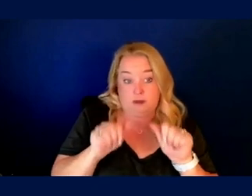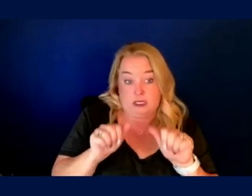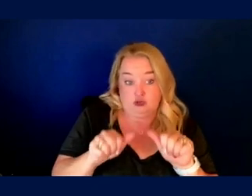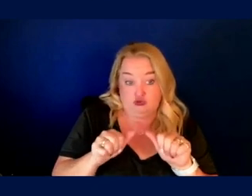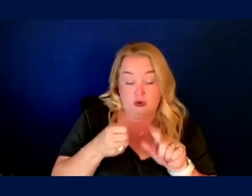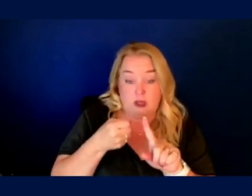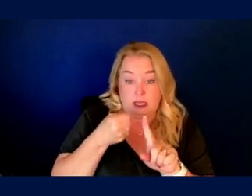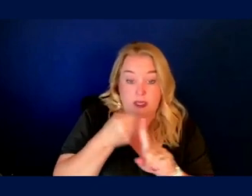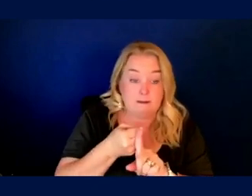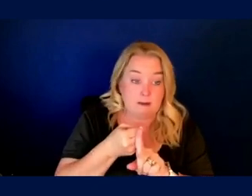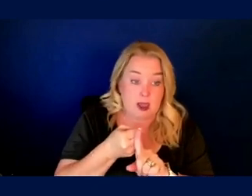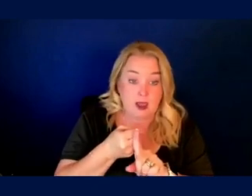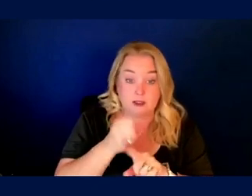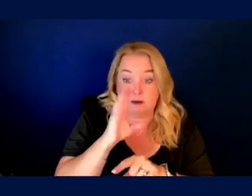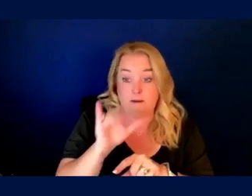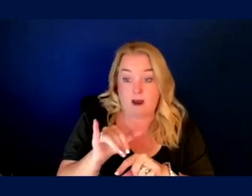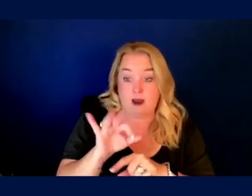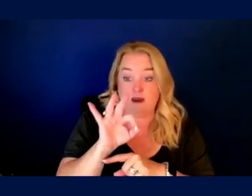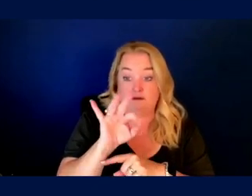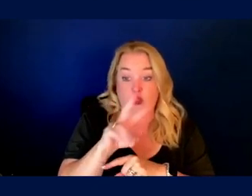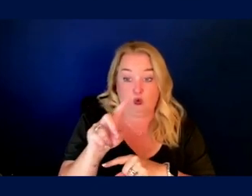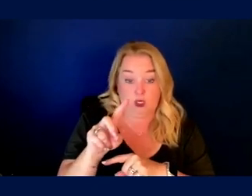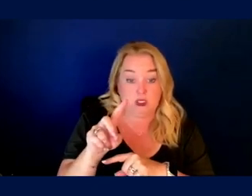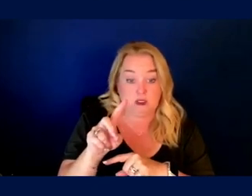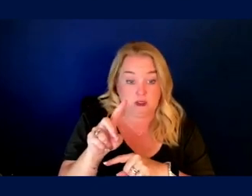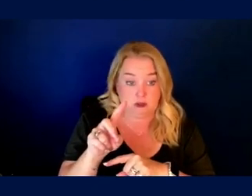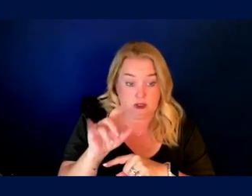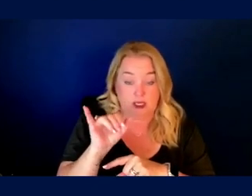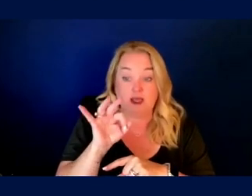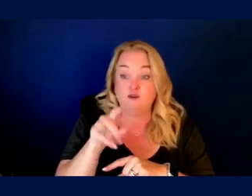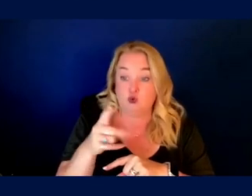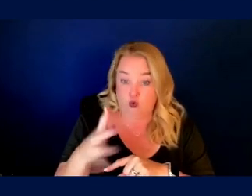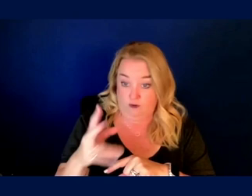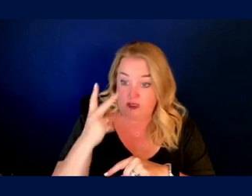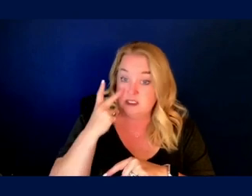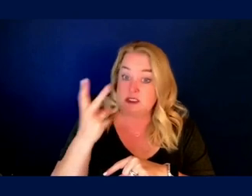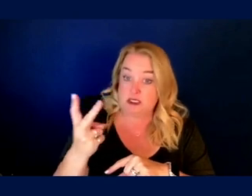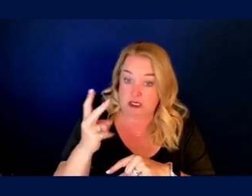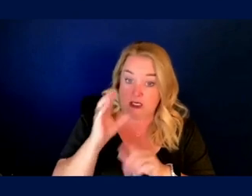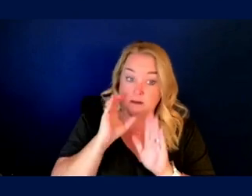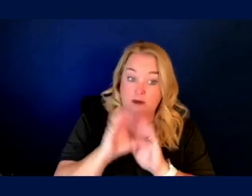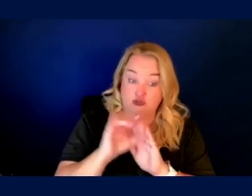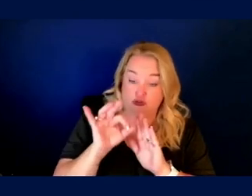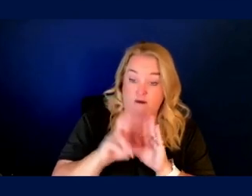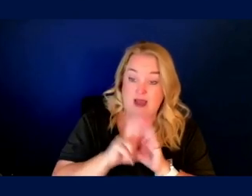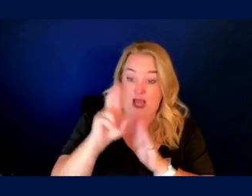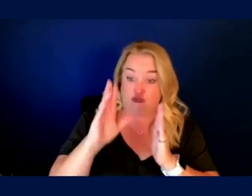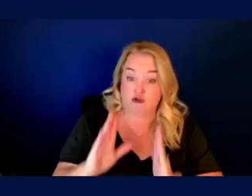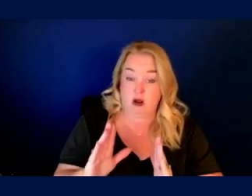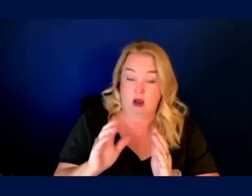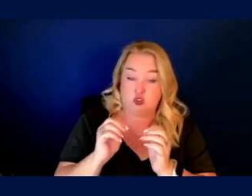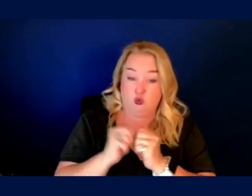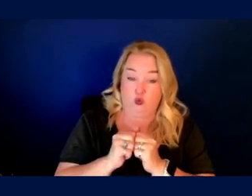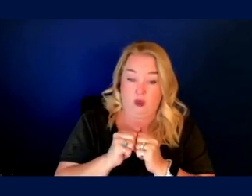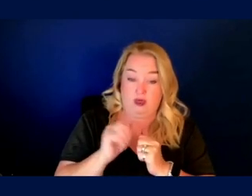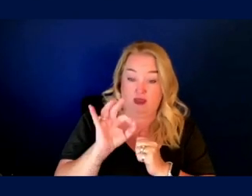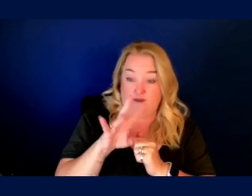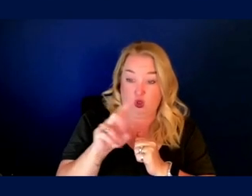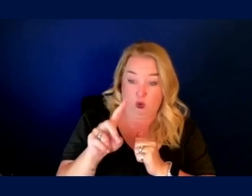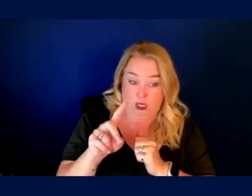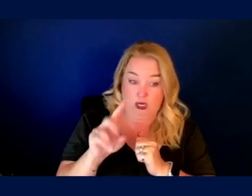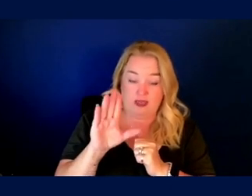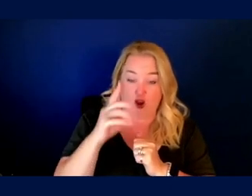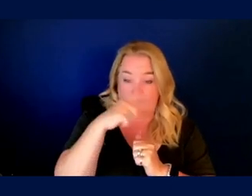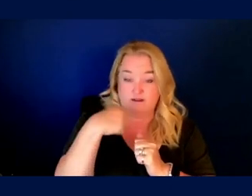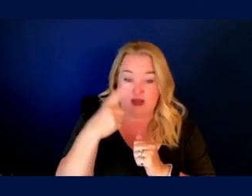be impacted by fluid shift. So if you've ever seen pictures of astronauts with significant fluid shift, the